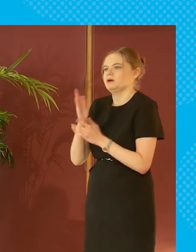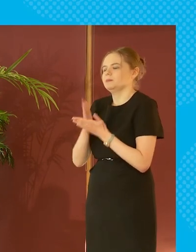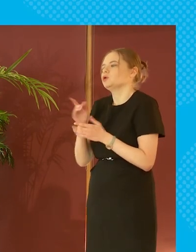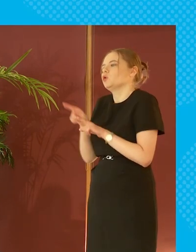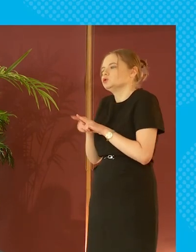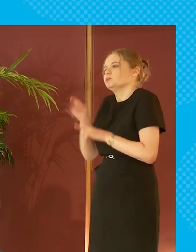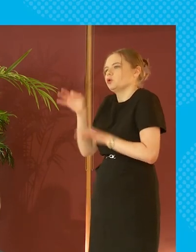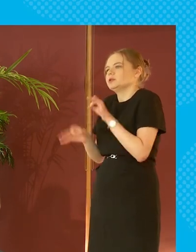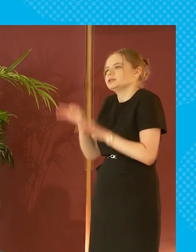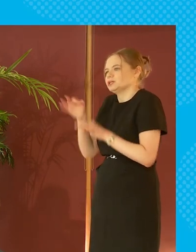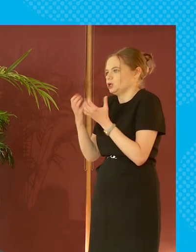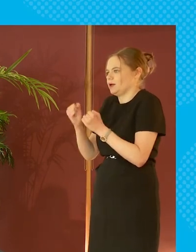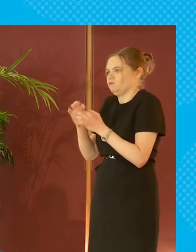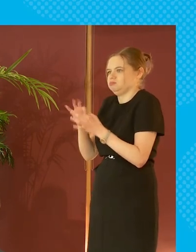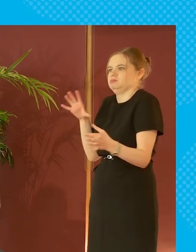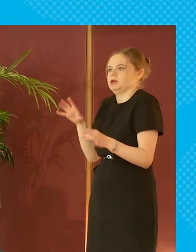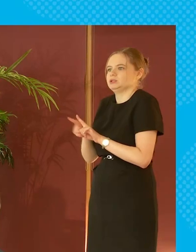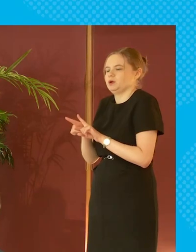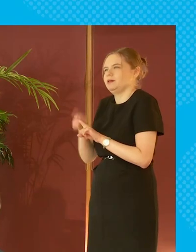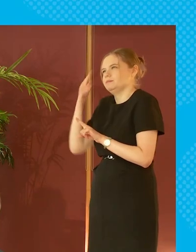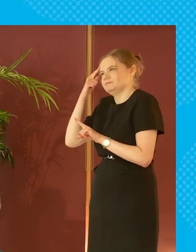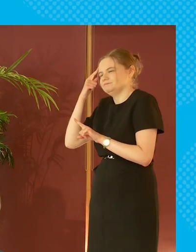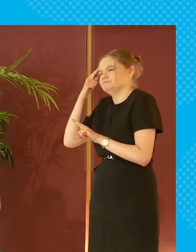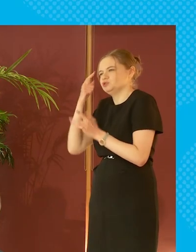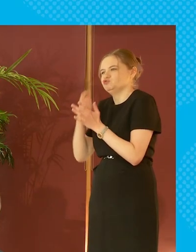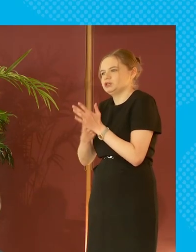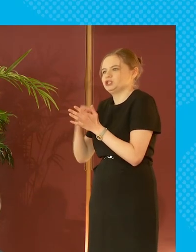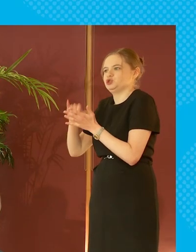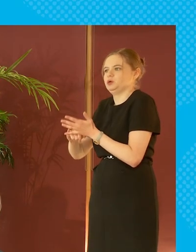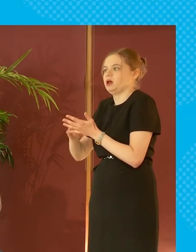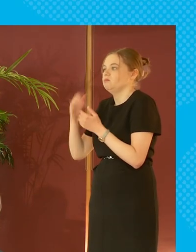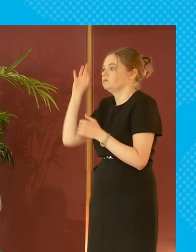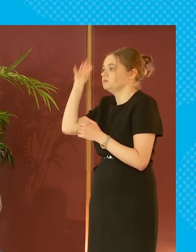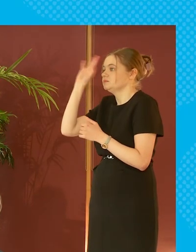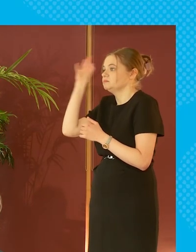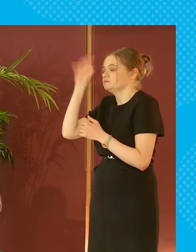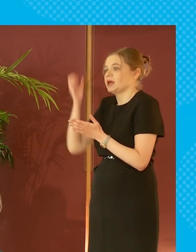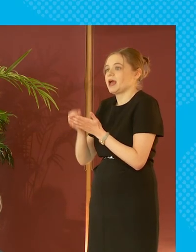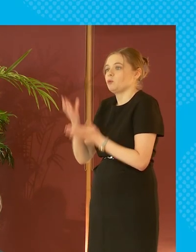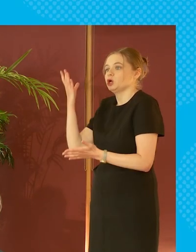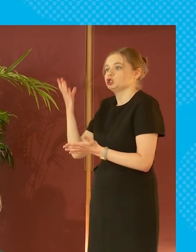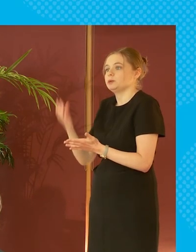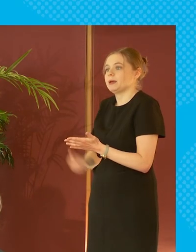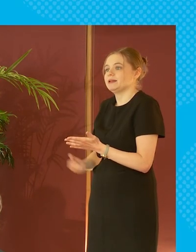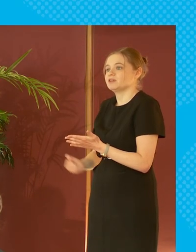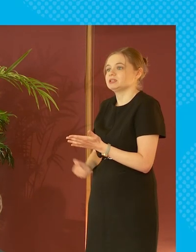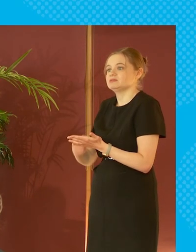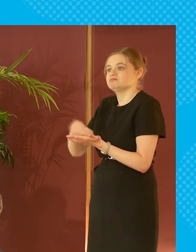the disconnect with politicians because i'm going to put money on it that rishi sunak has no idea how much any of these benefits are